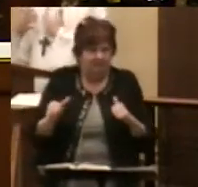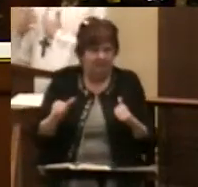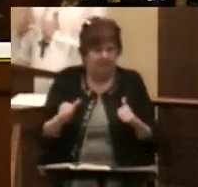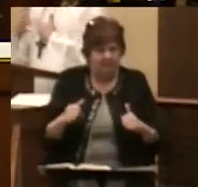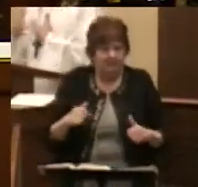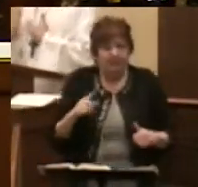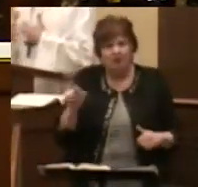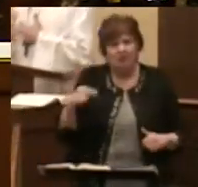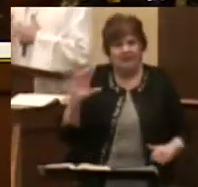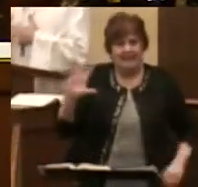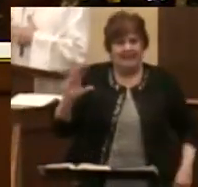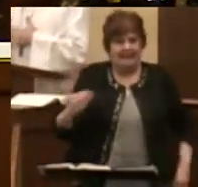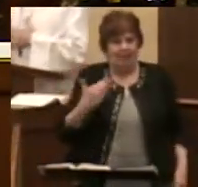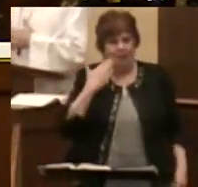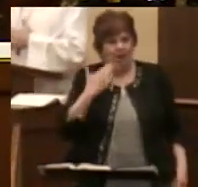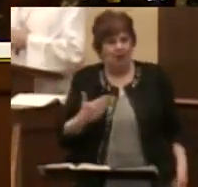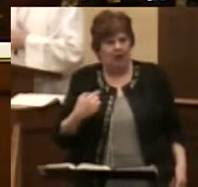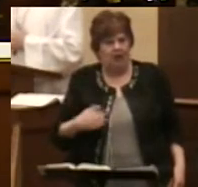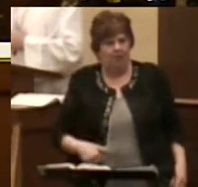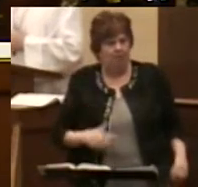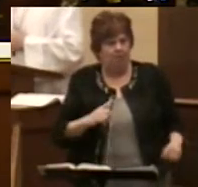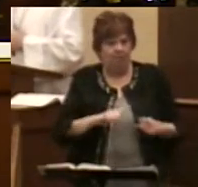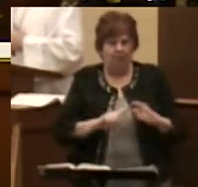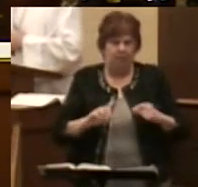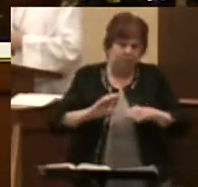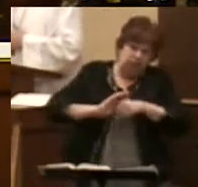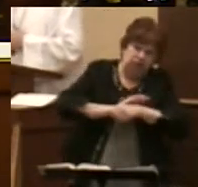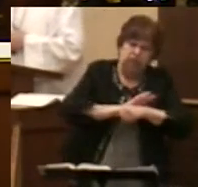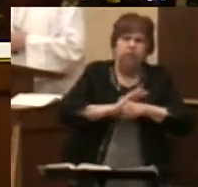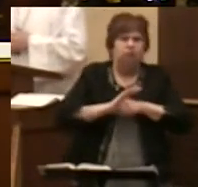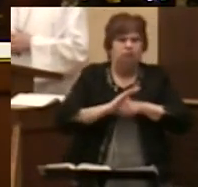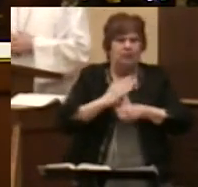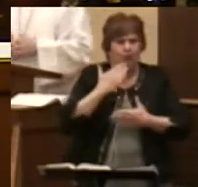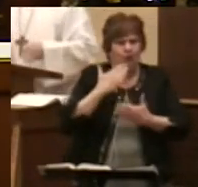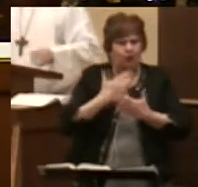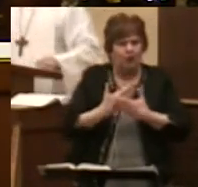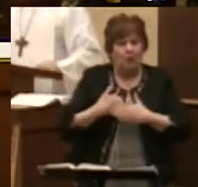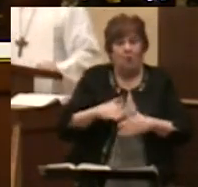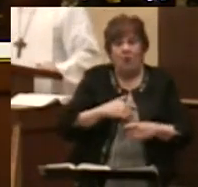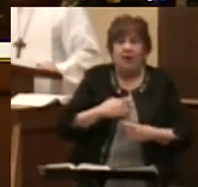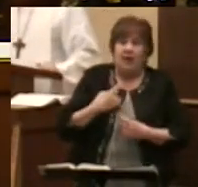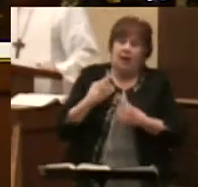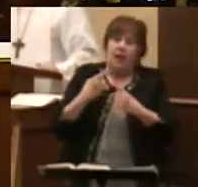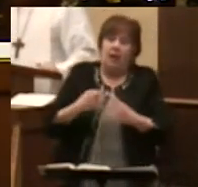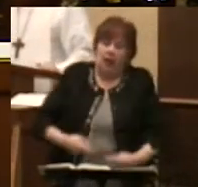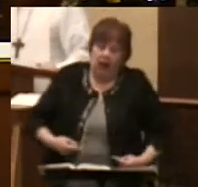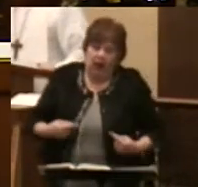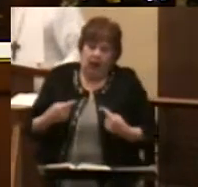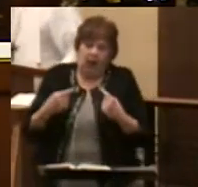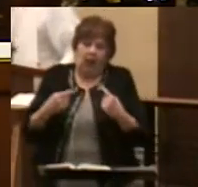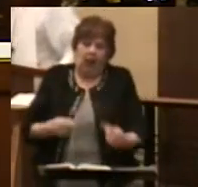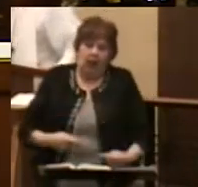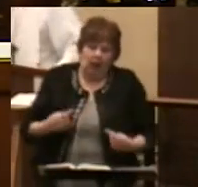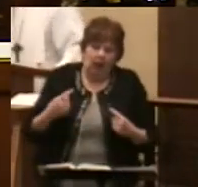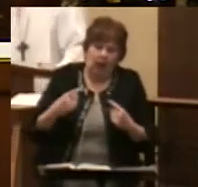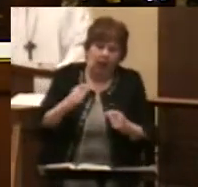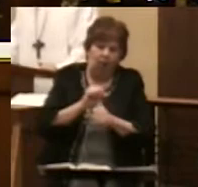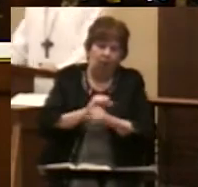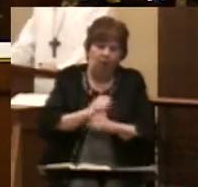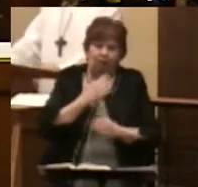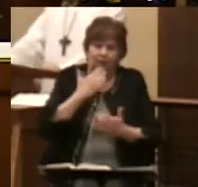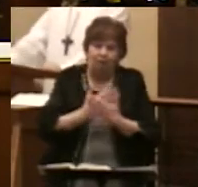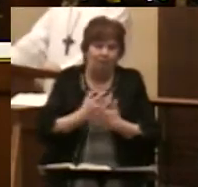goodness. We spend enough of our lives working for that, as it is, don't we? But we never make it.